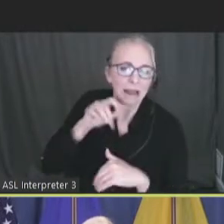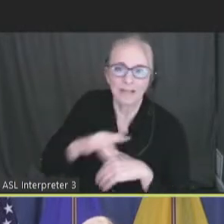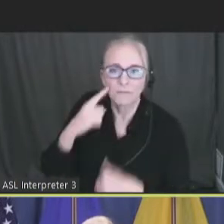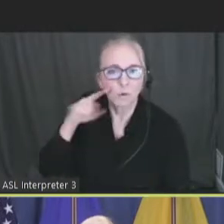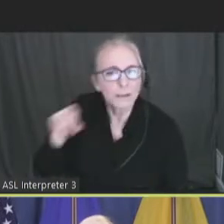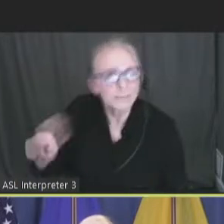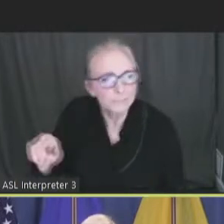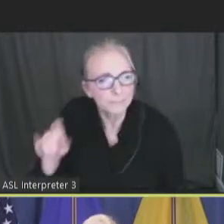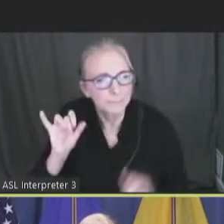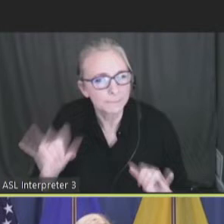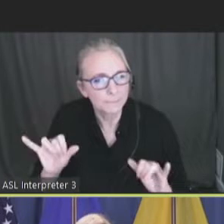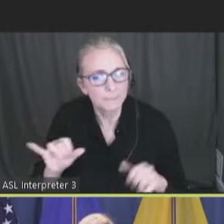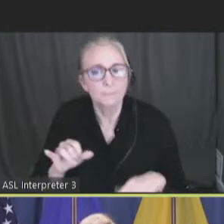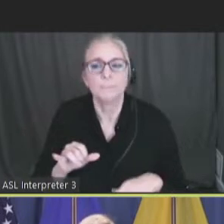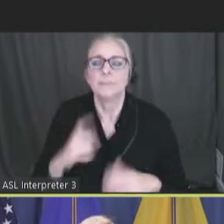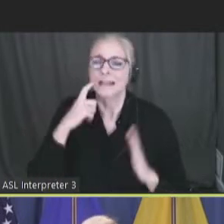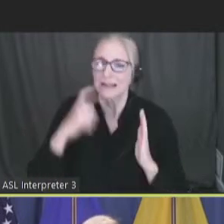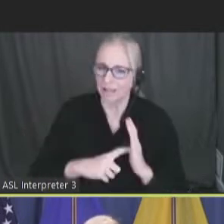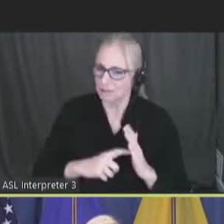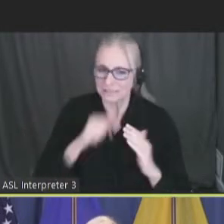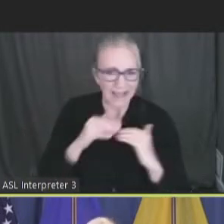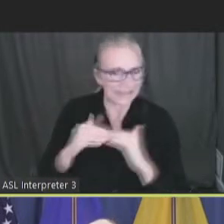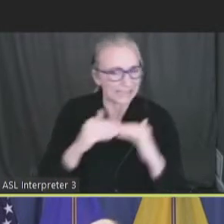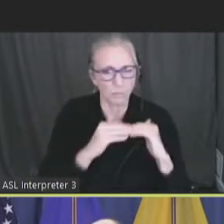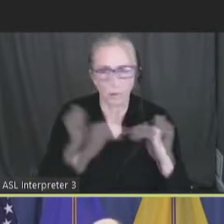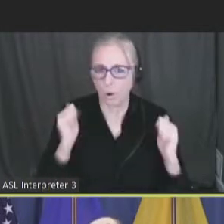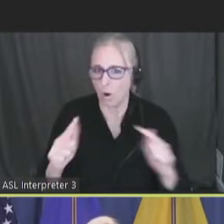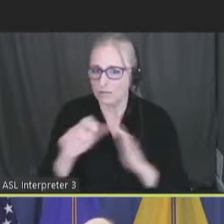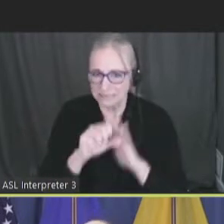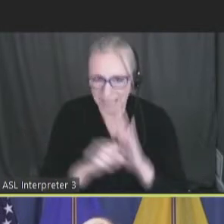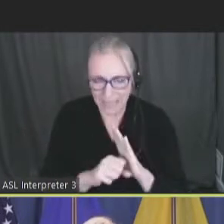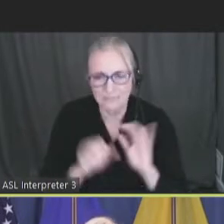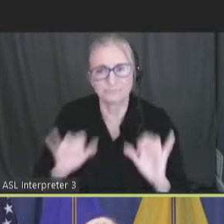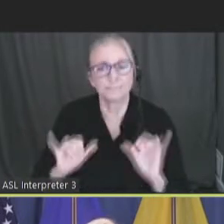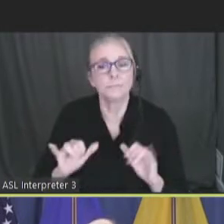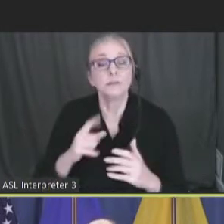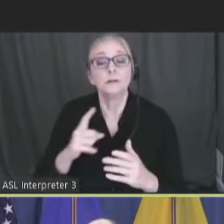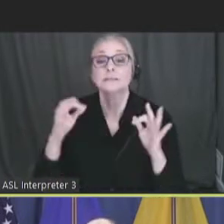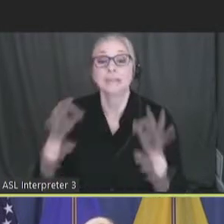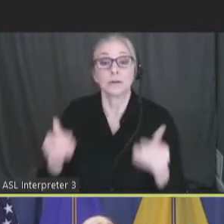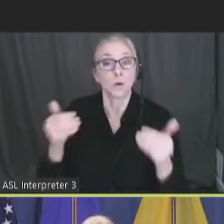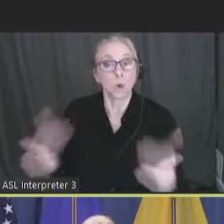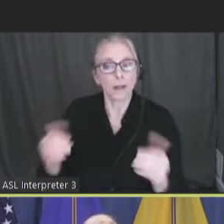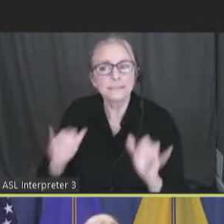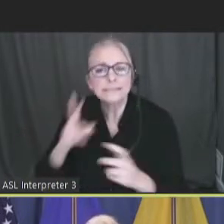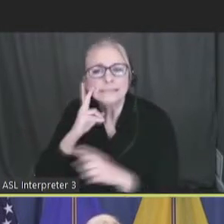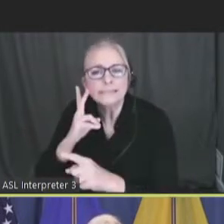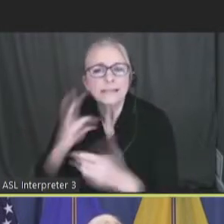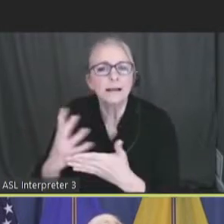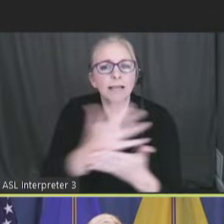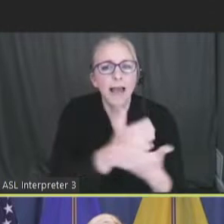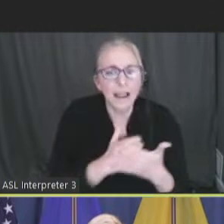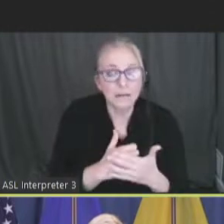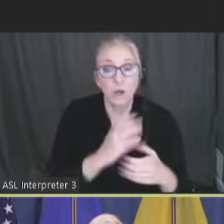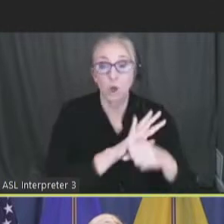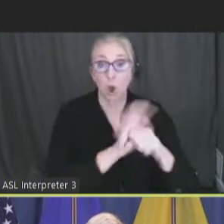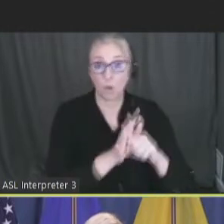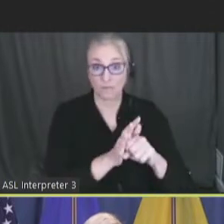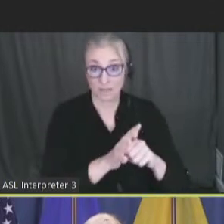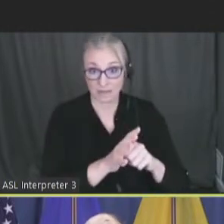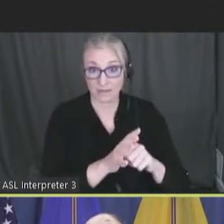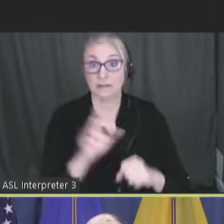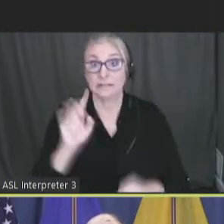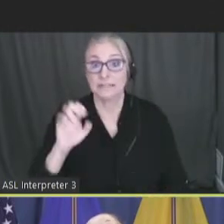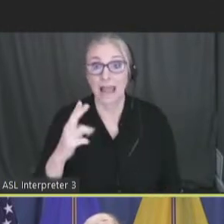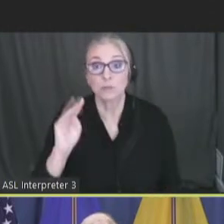So acknowledging this inequity, we decided to do something and started to collect data. We propped up the COVID-19 vaccine dashboard